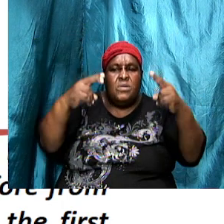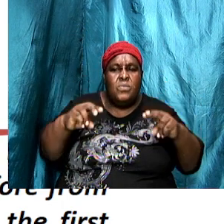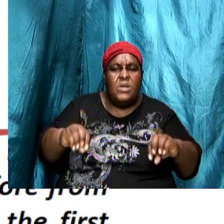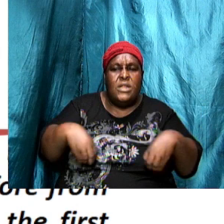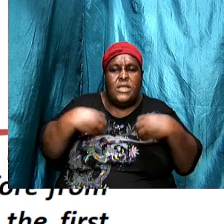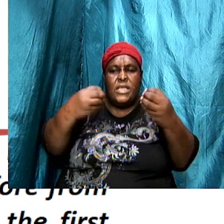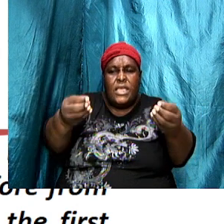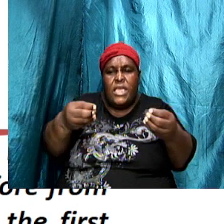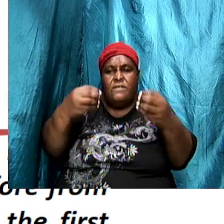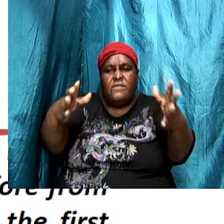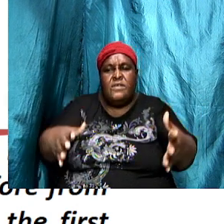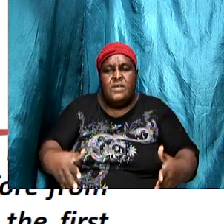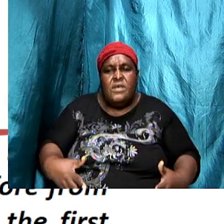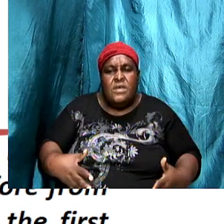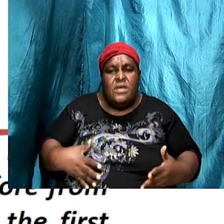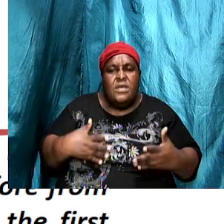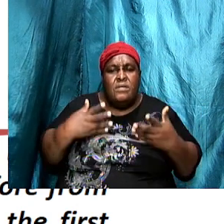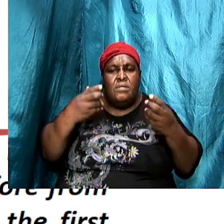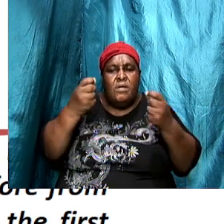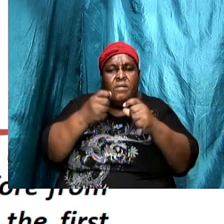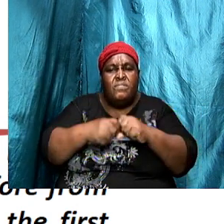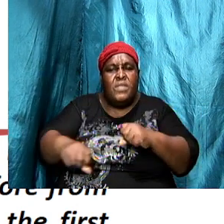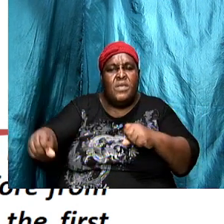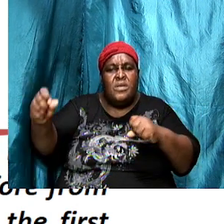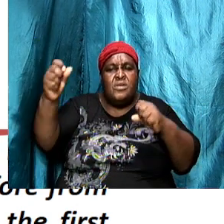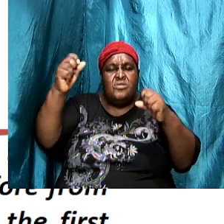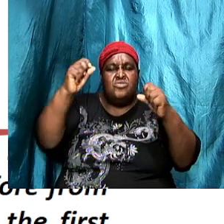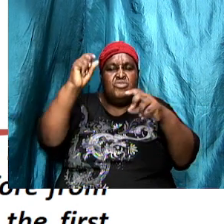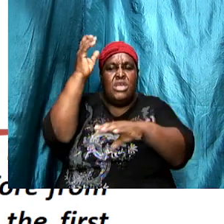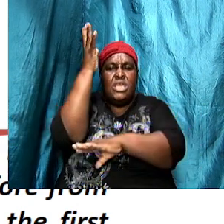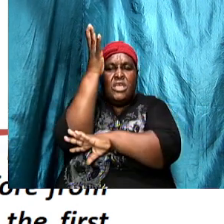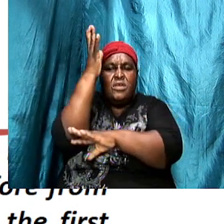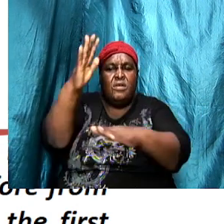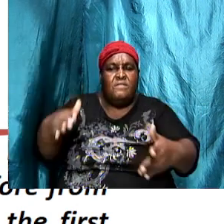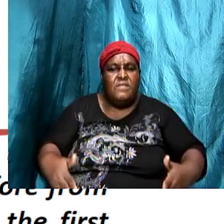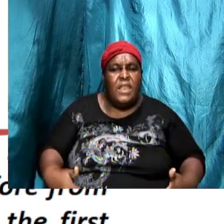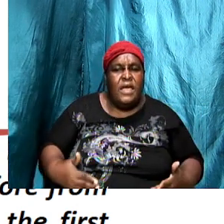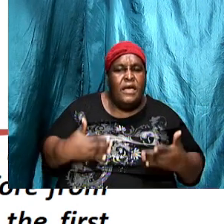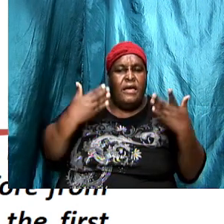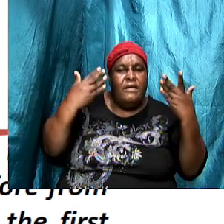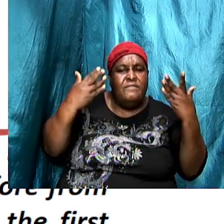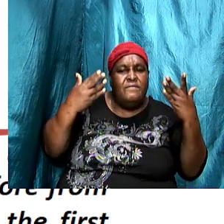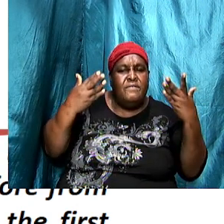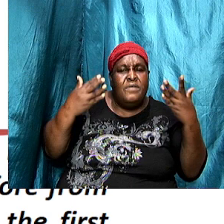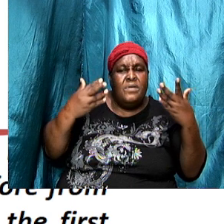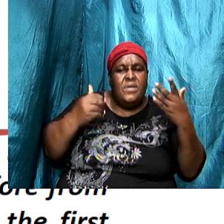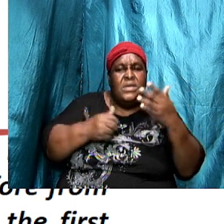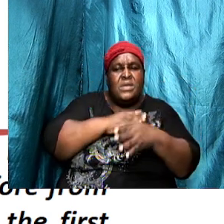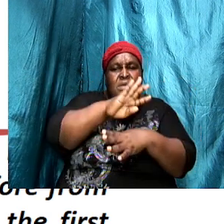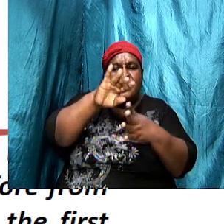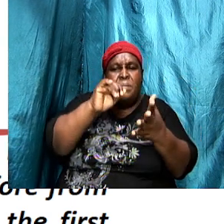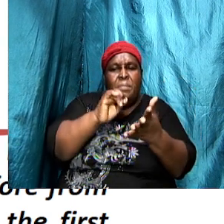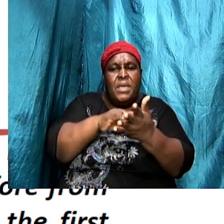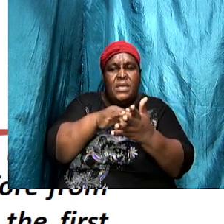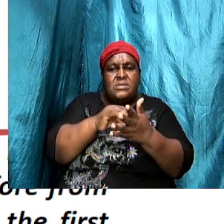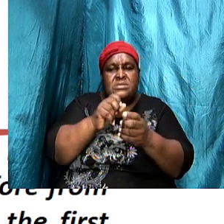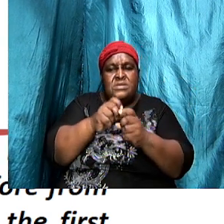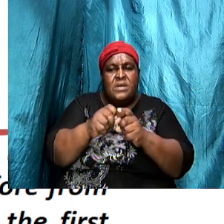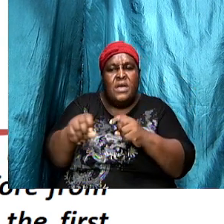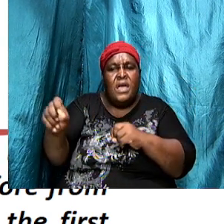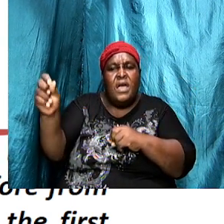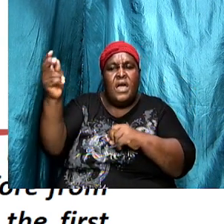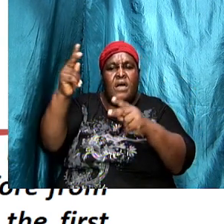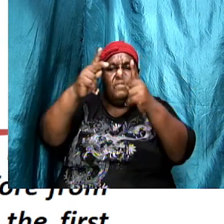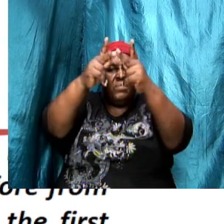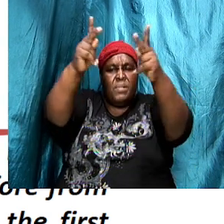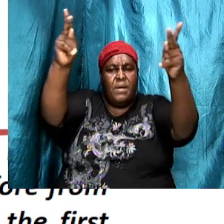will I give to eat of the tree of life which is in the midst of the